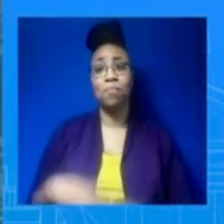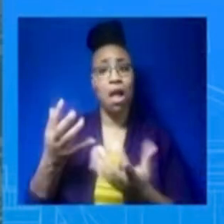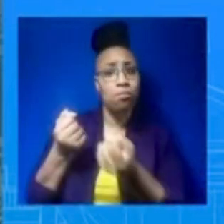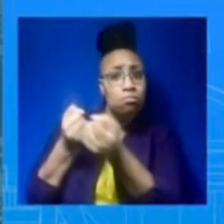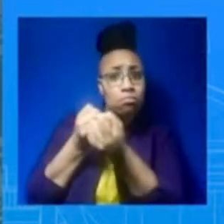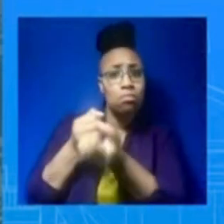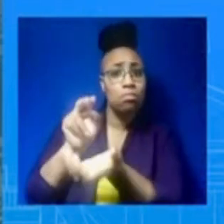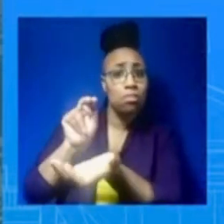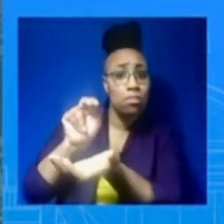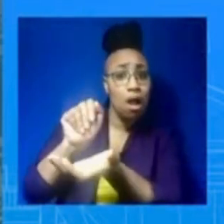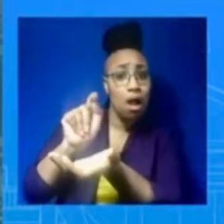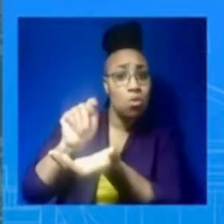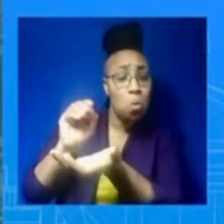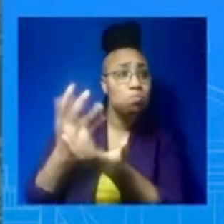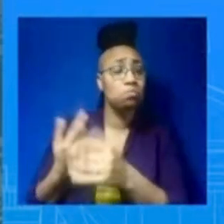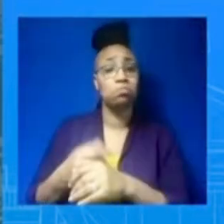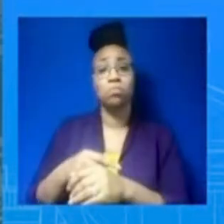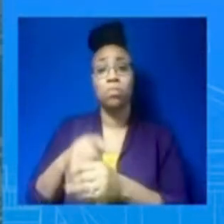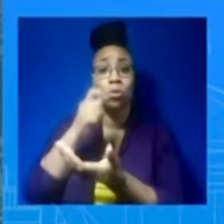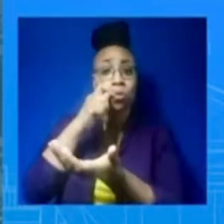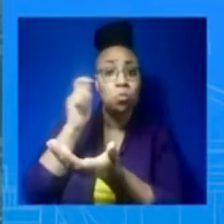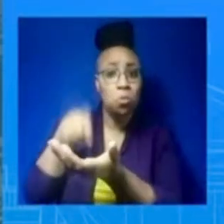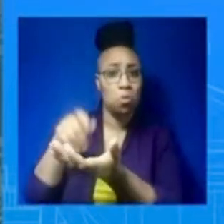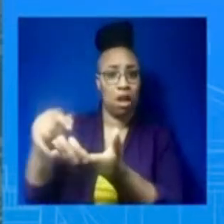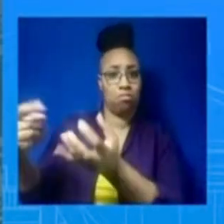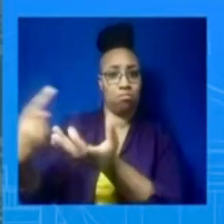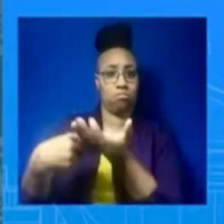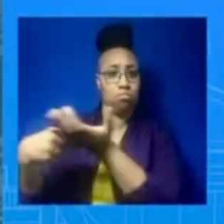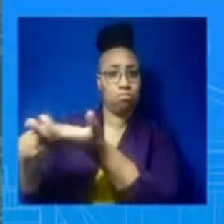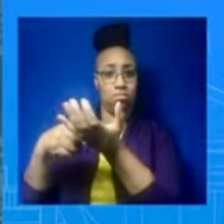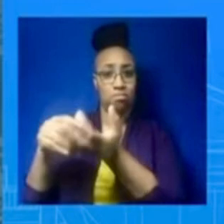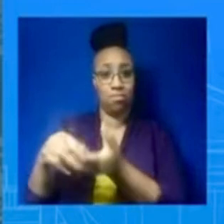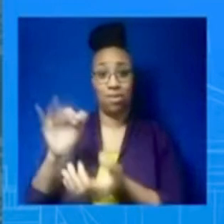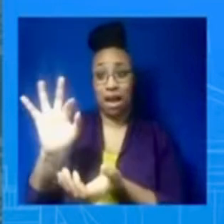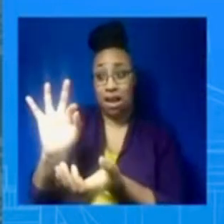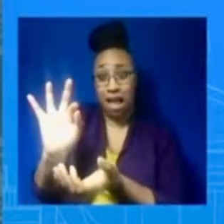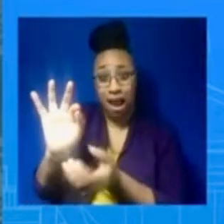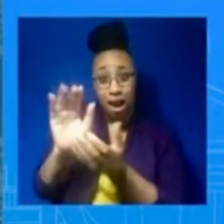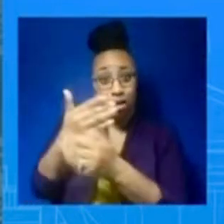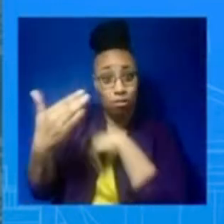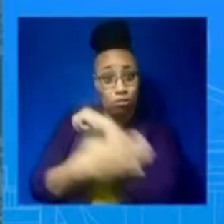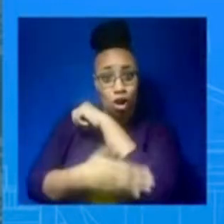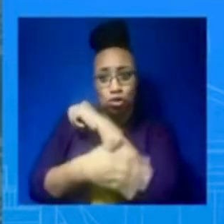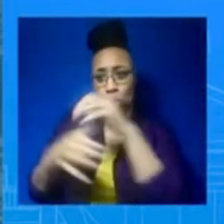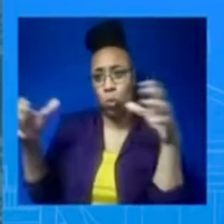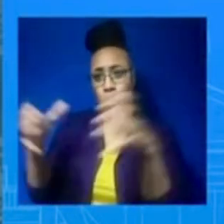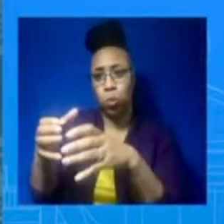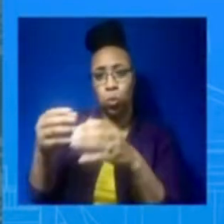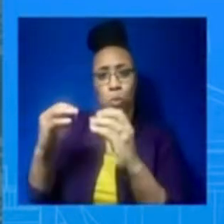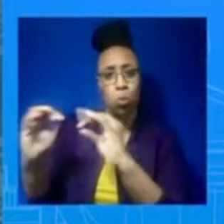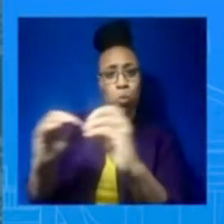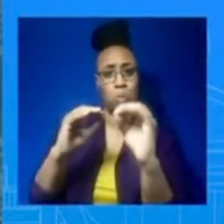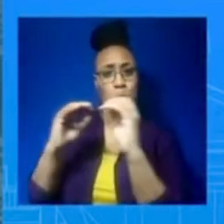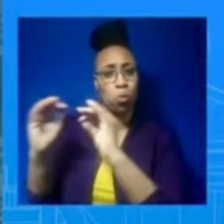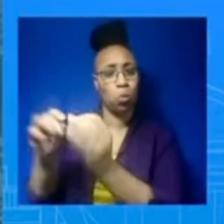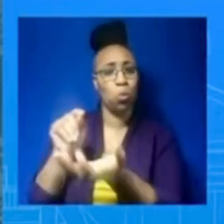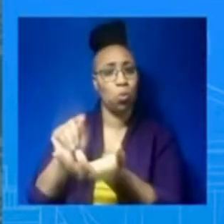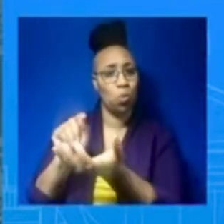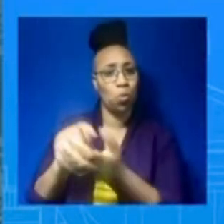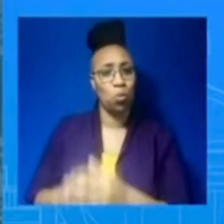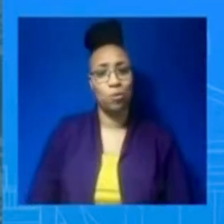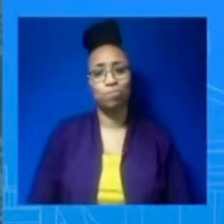transatlantic unity. The leaders will discuss our efforts over the past year to strengthen NATO, which is stronger and now more united than it